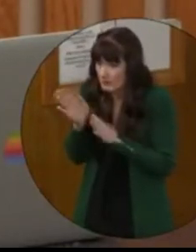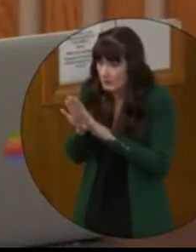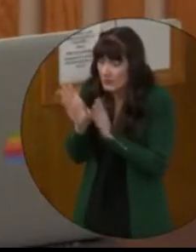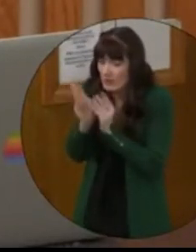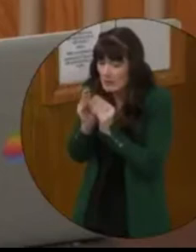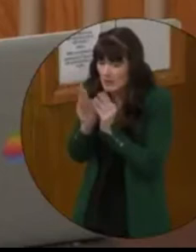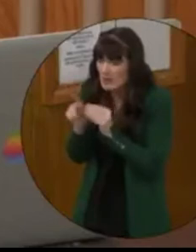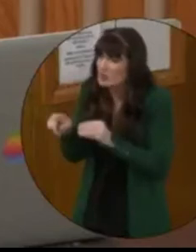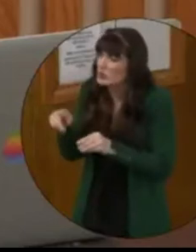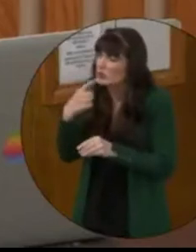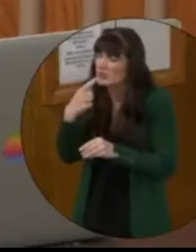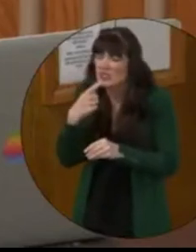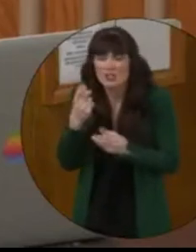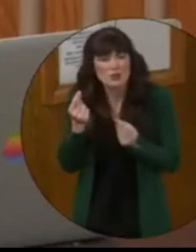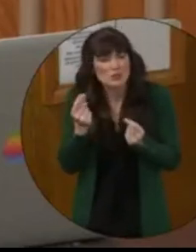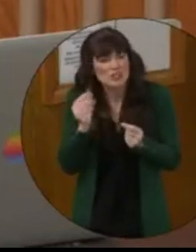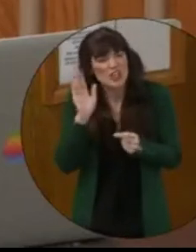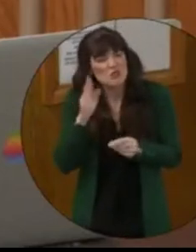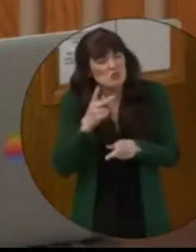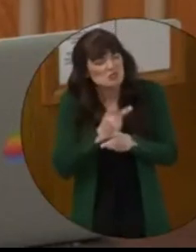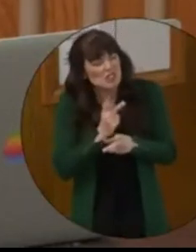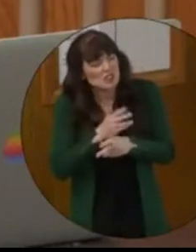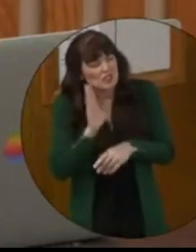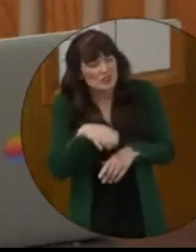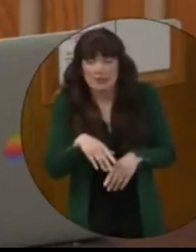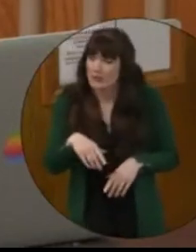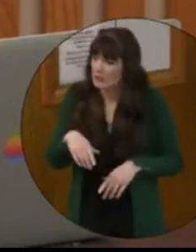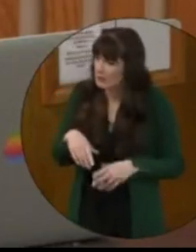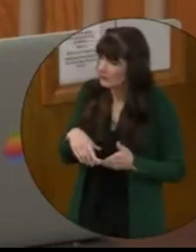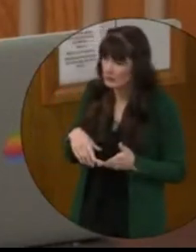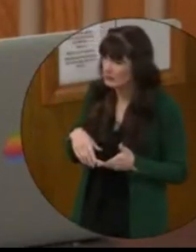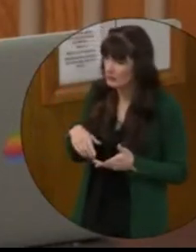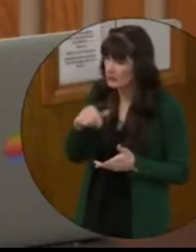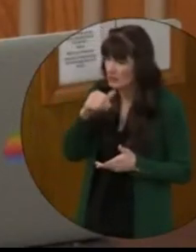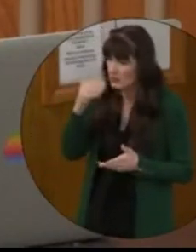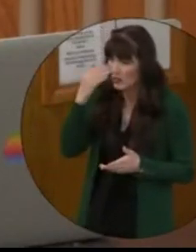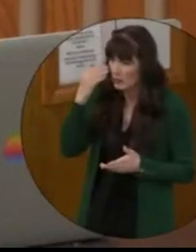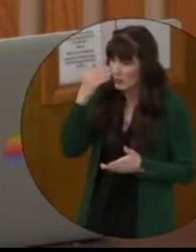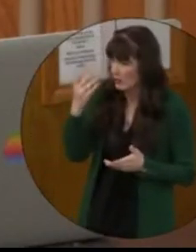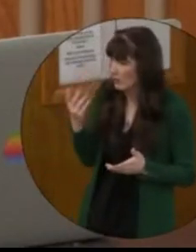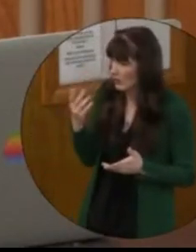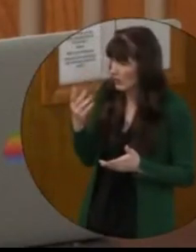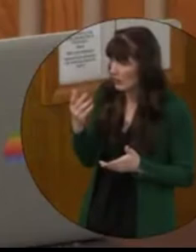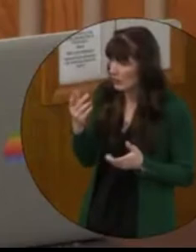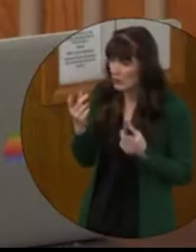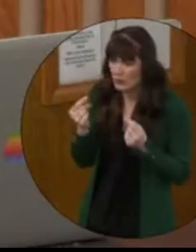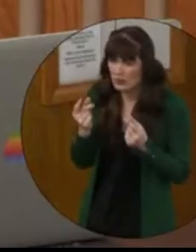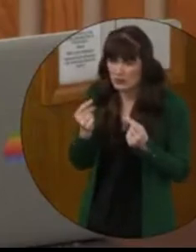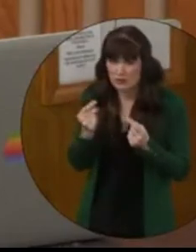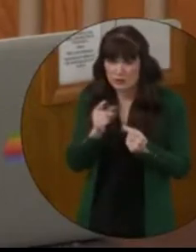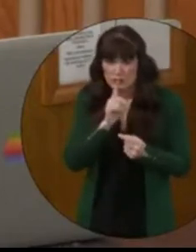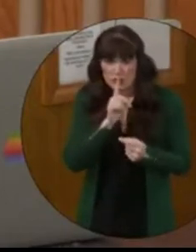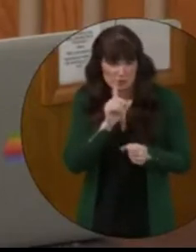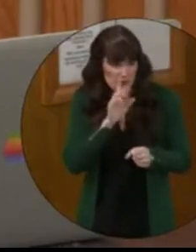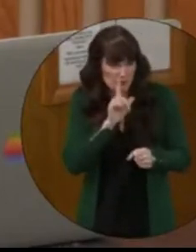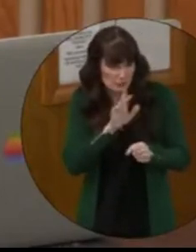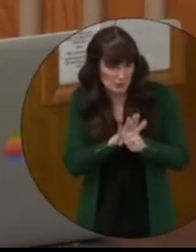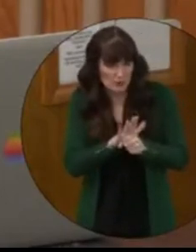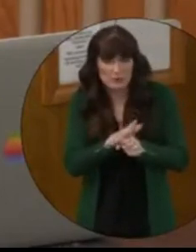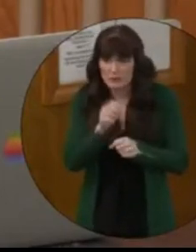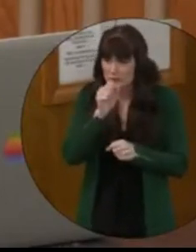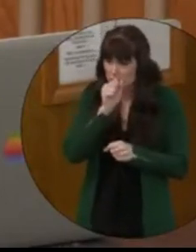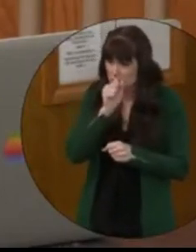planning to address it, you said you would take care of it. I am not aware of any actions you undertook to ensure confidentiality moving forward.